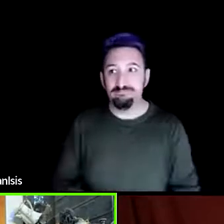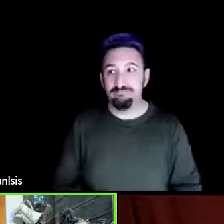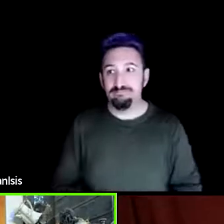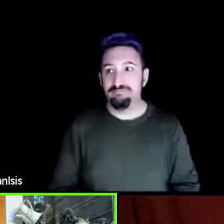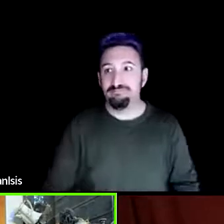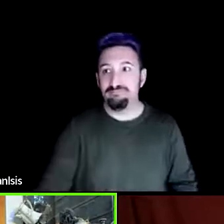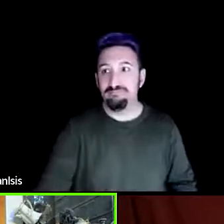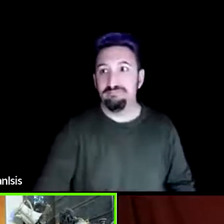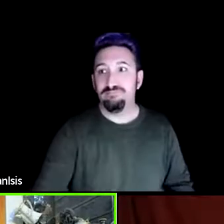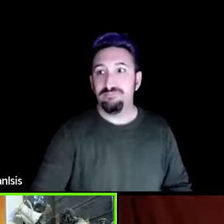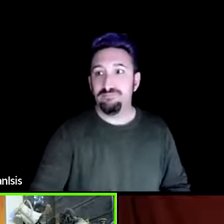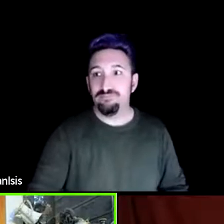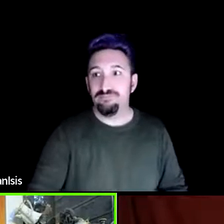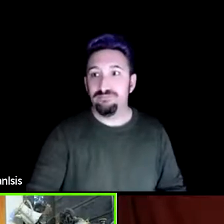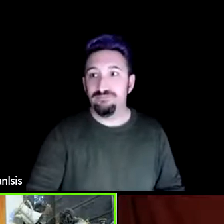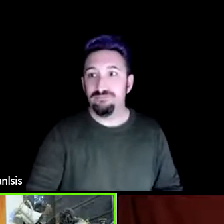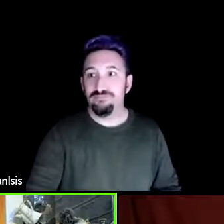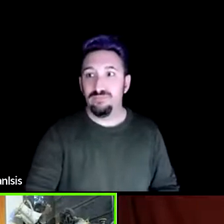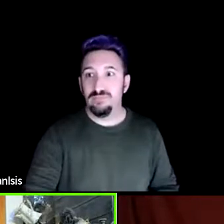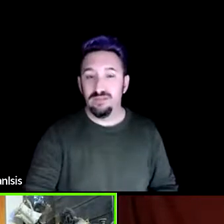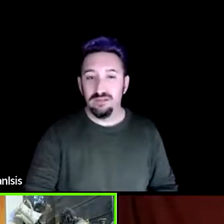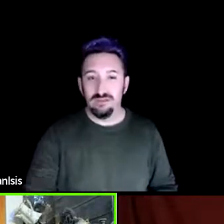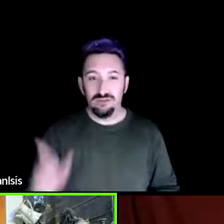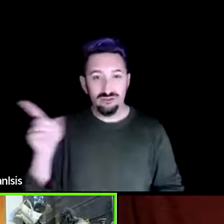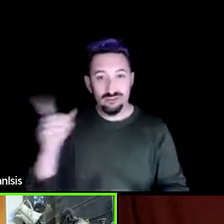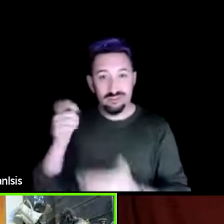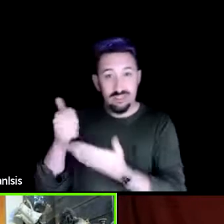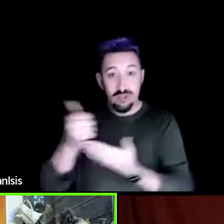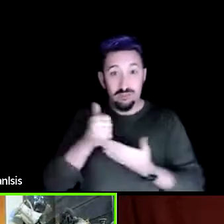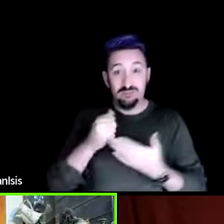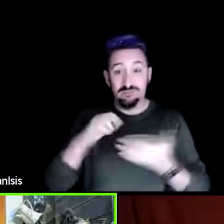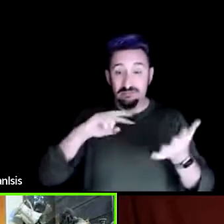makes all of this actually run and all of this possible.